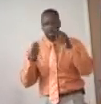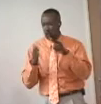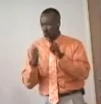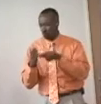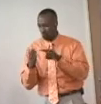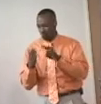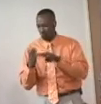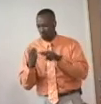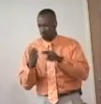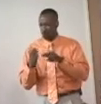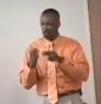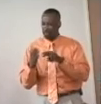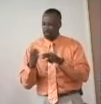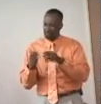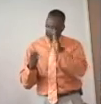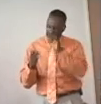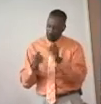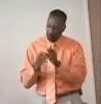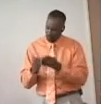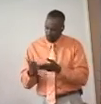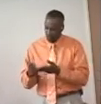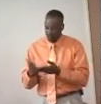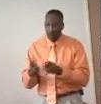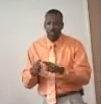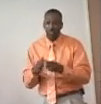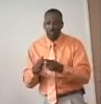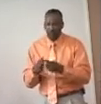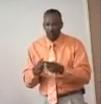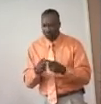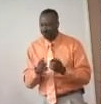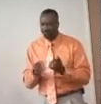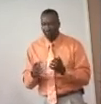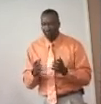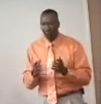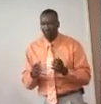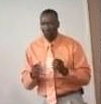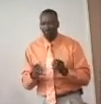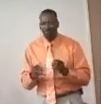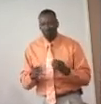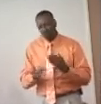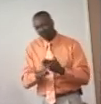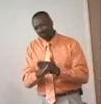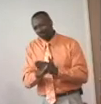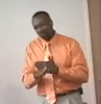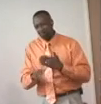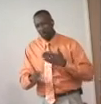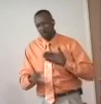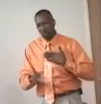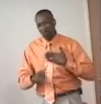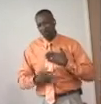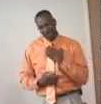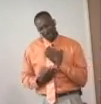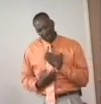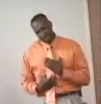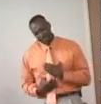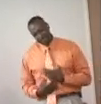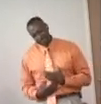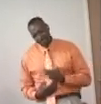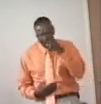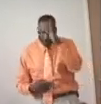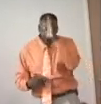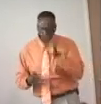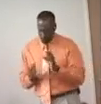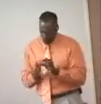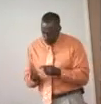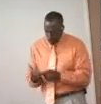reading and my hearing God's word begins to enhance my appetite for God's word.